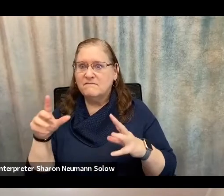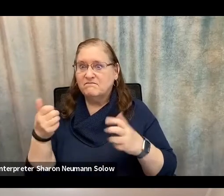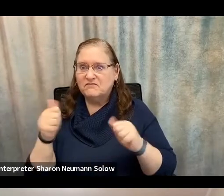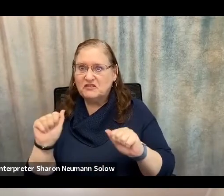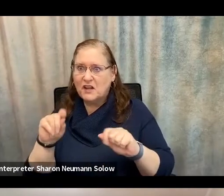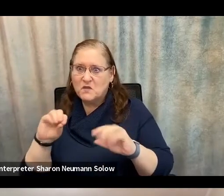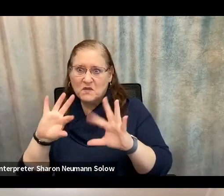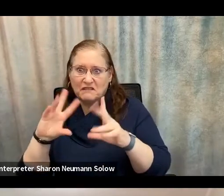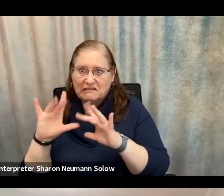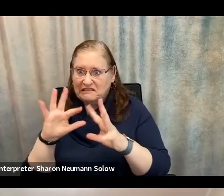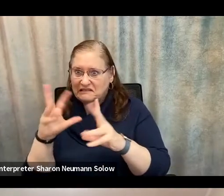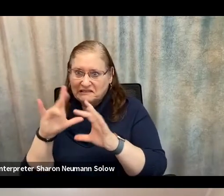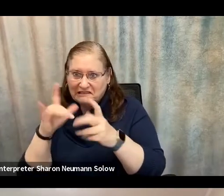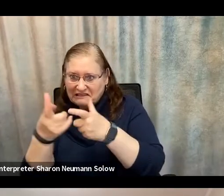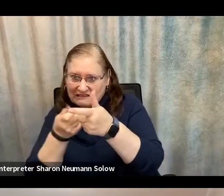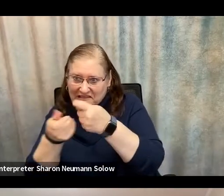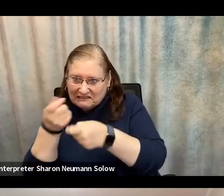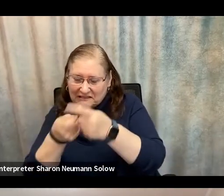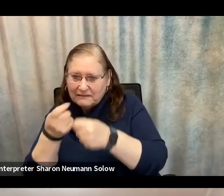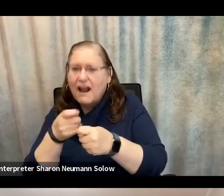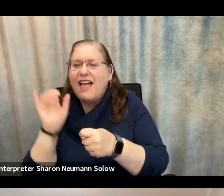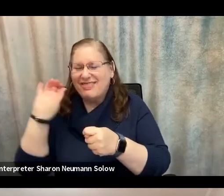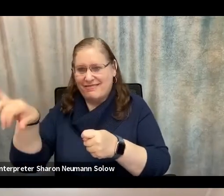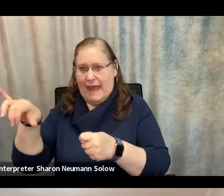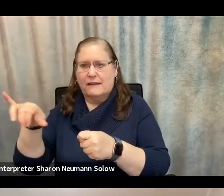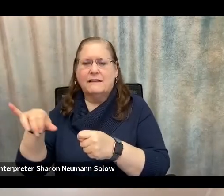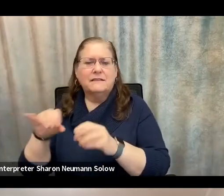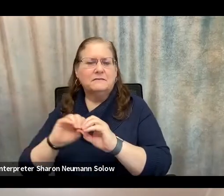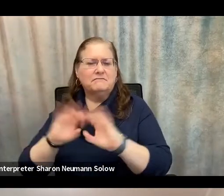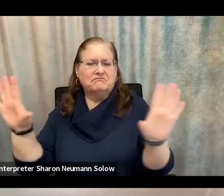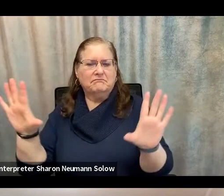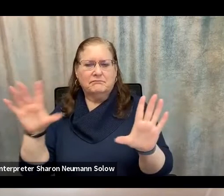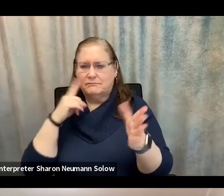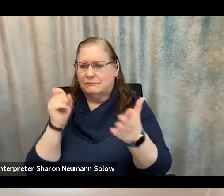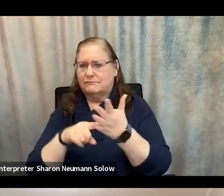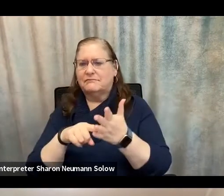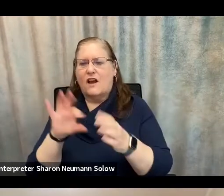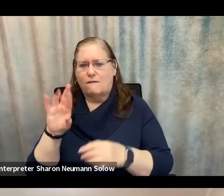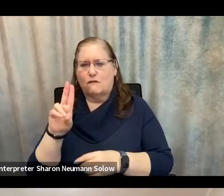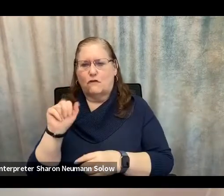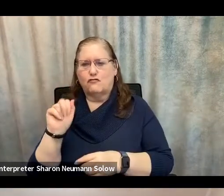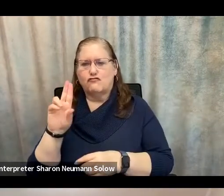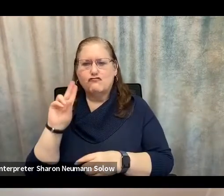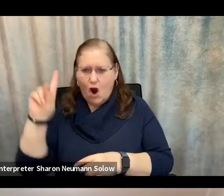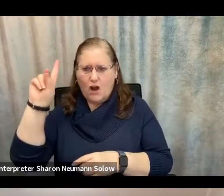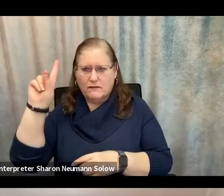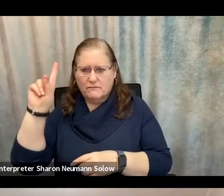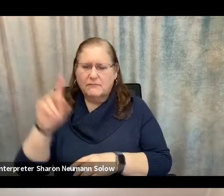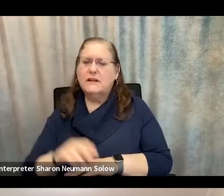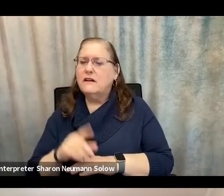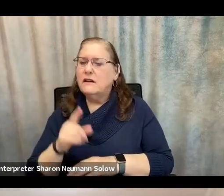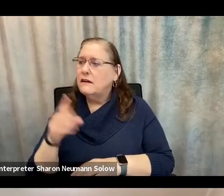immediately are classic signs of a fraud scheme. So if they're, if they're saying you need to do this right now,